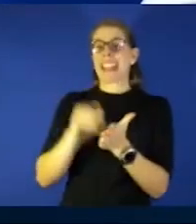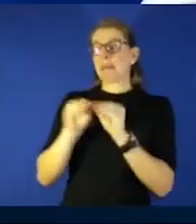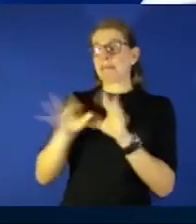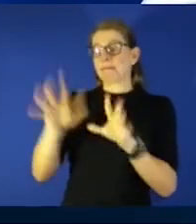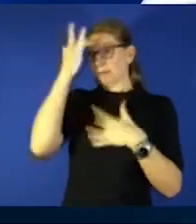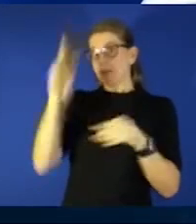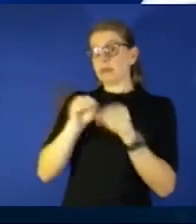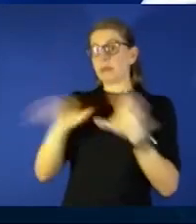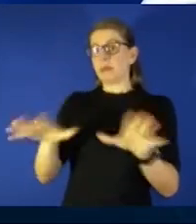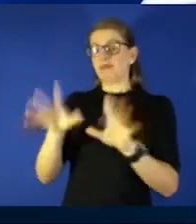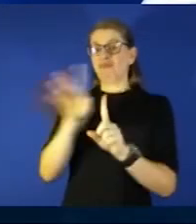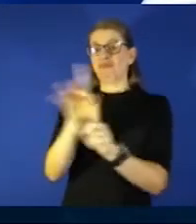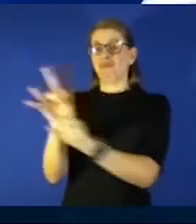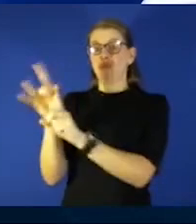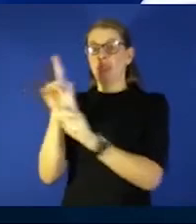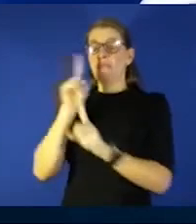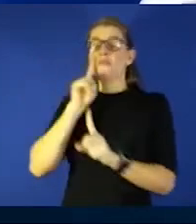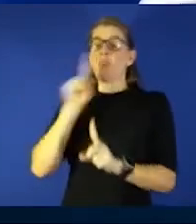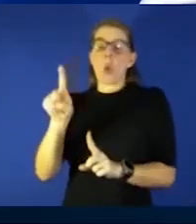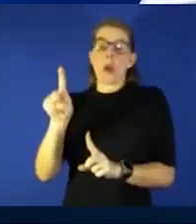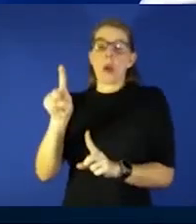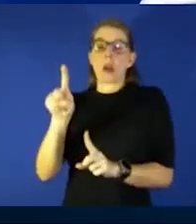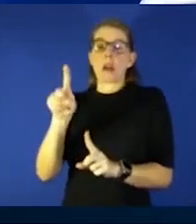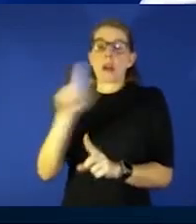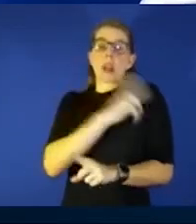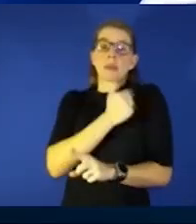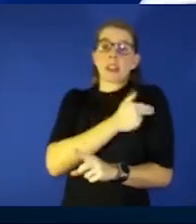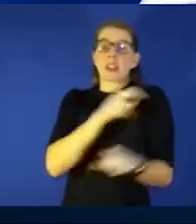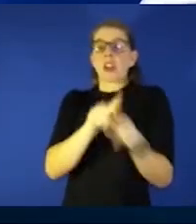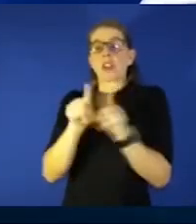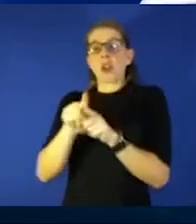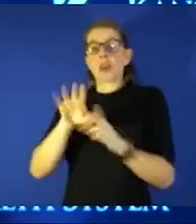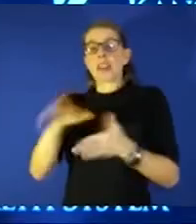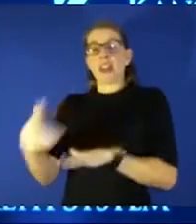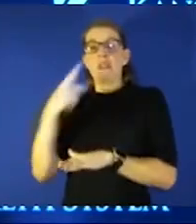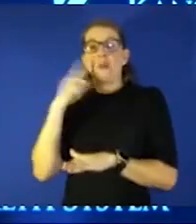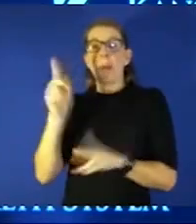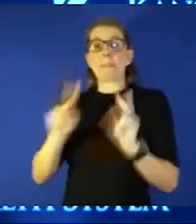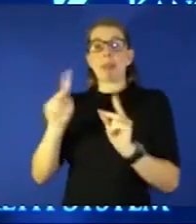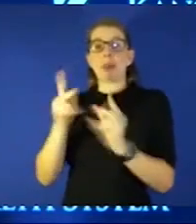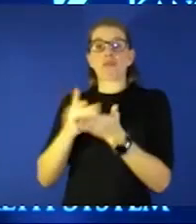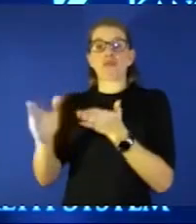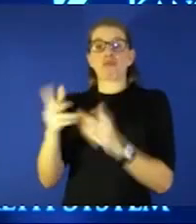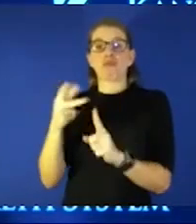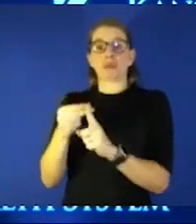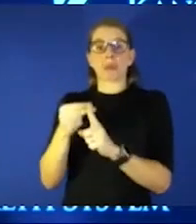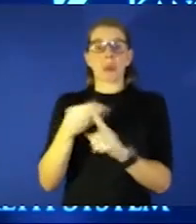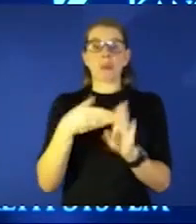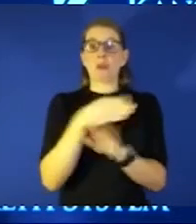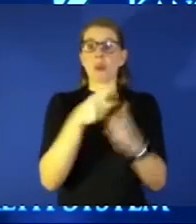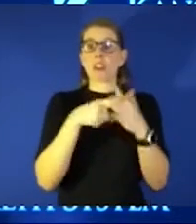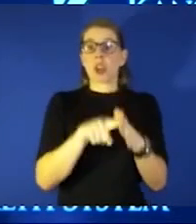first hospitalization and death yes before we start our conversation do we have any reporter questions today